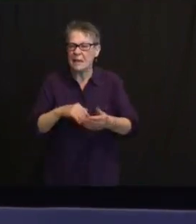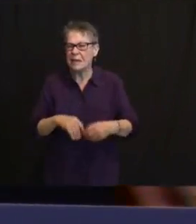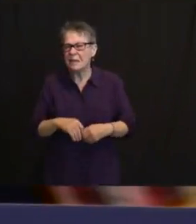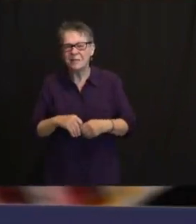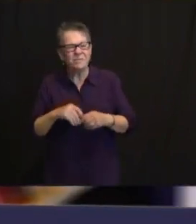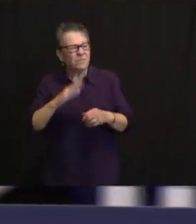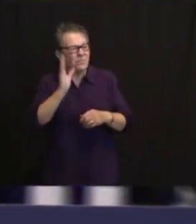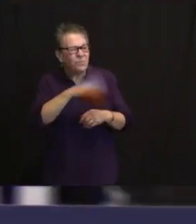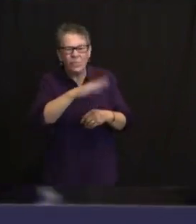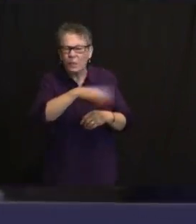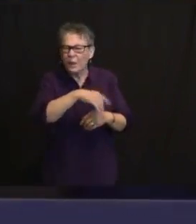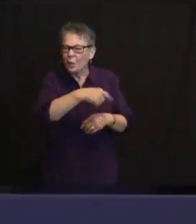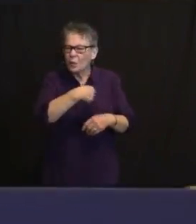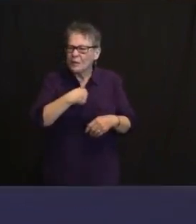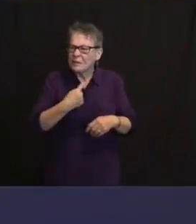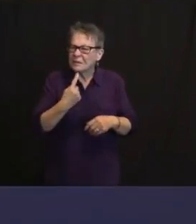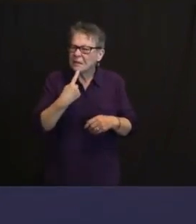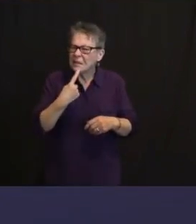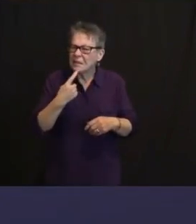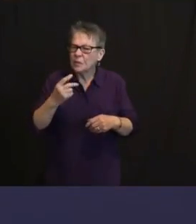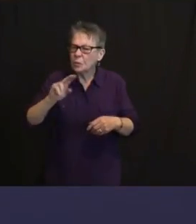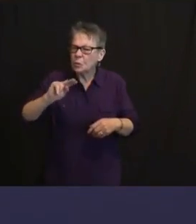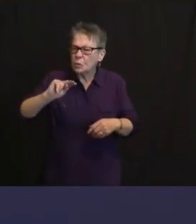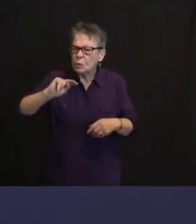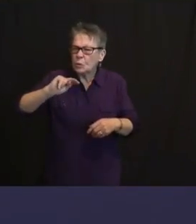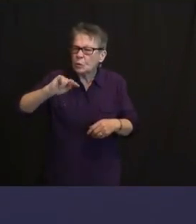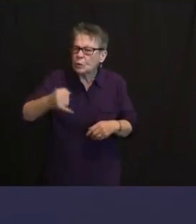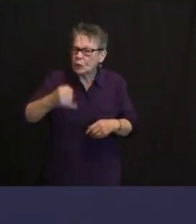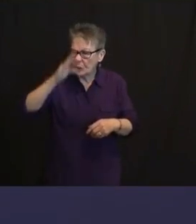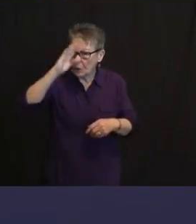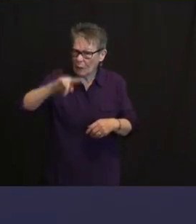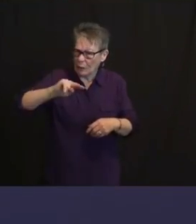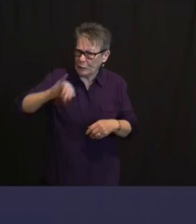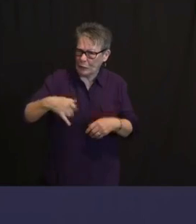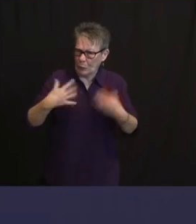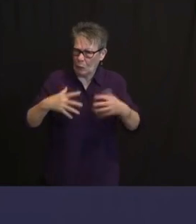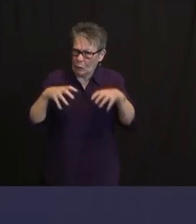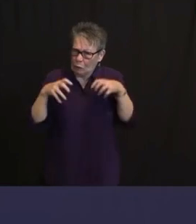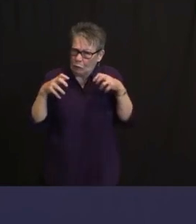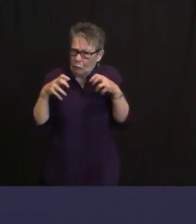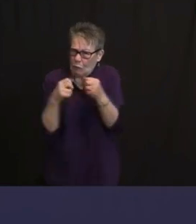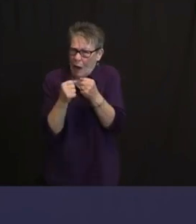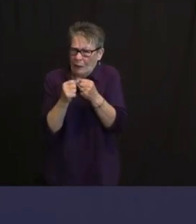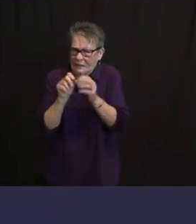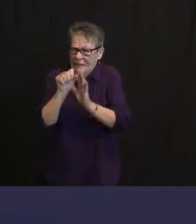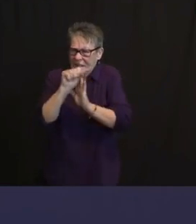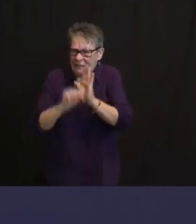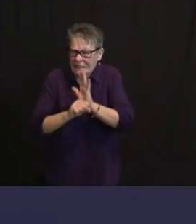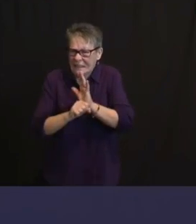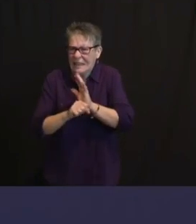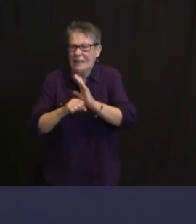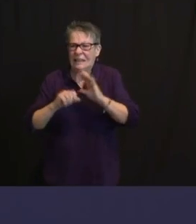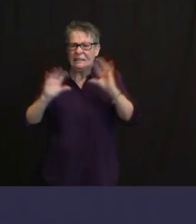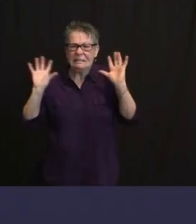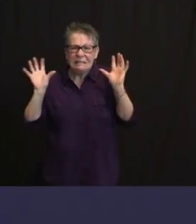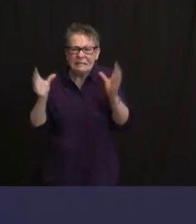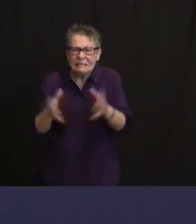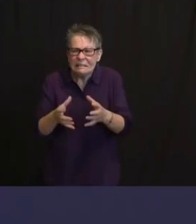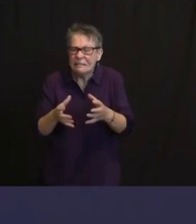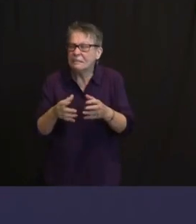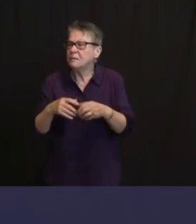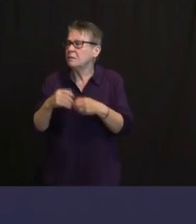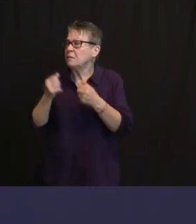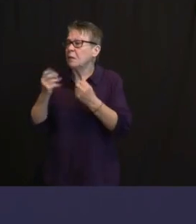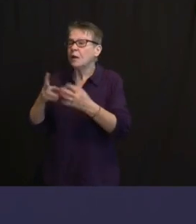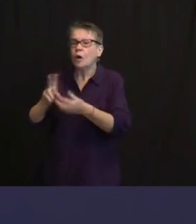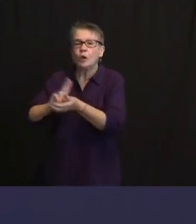OUR DENSITY, THE DENSITY OF A LONG-TERM CARE FACILITIES AND RESIDENTS IS IN MANY